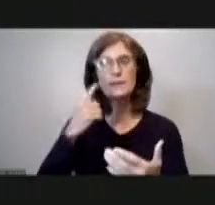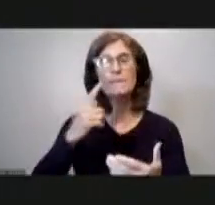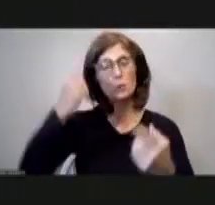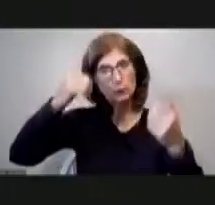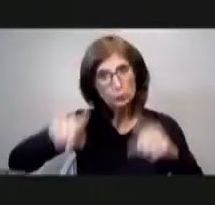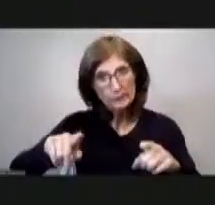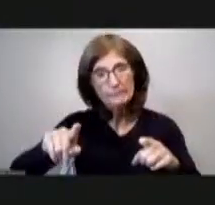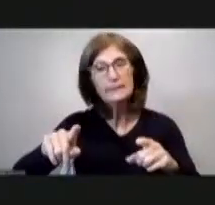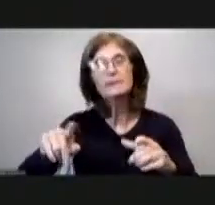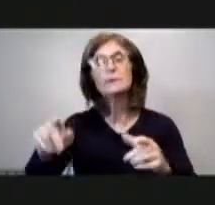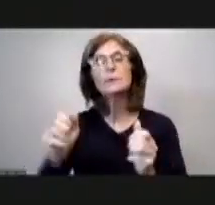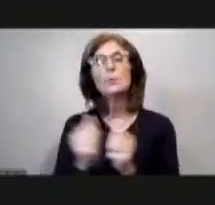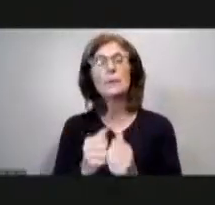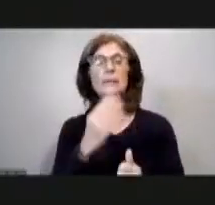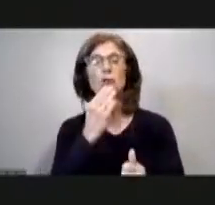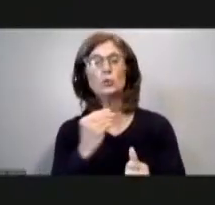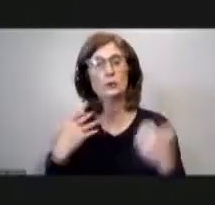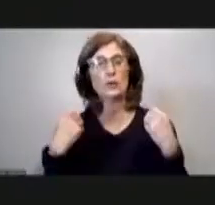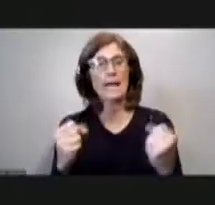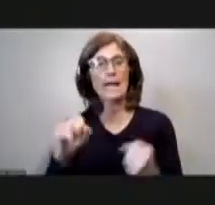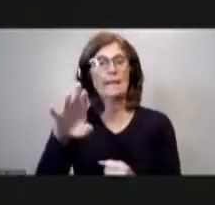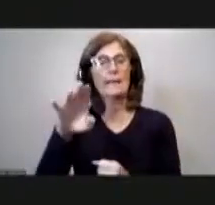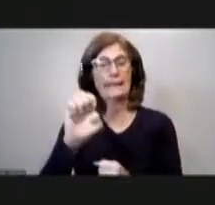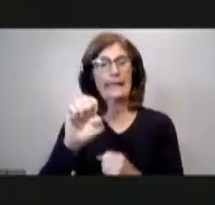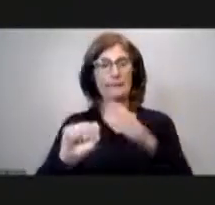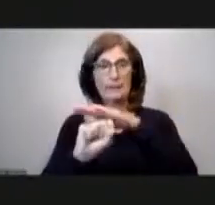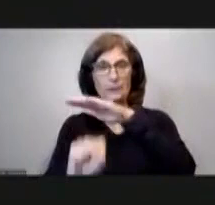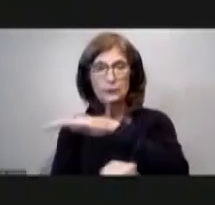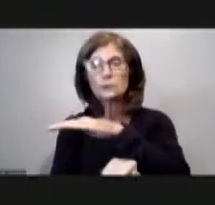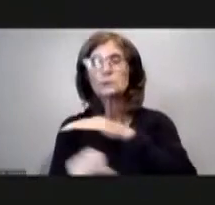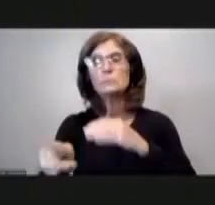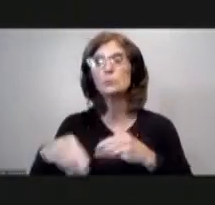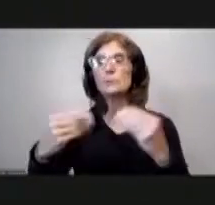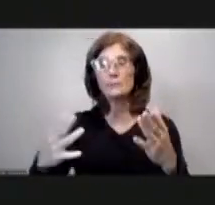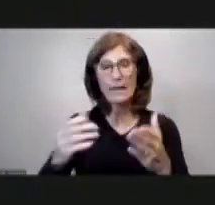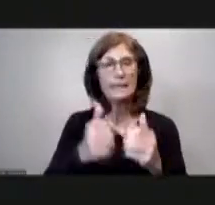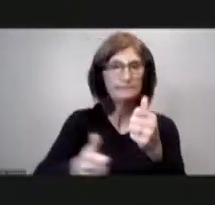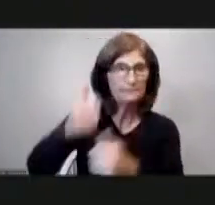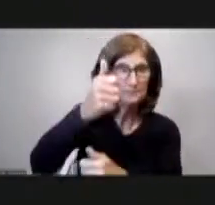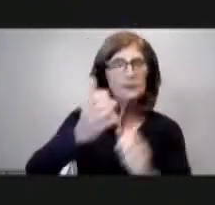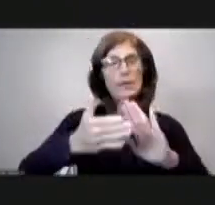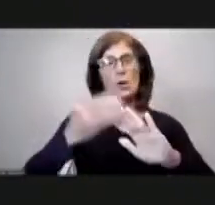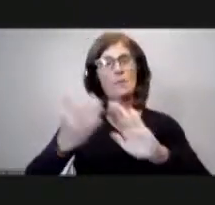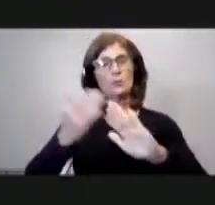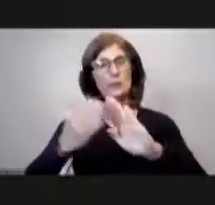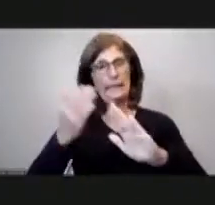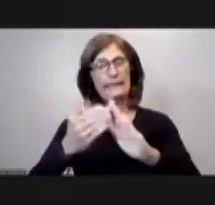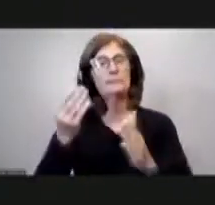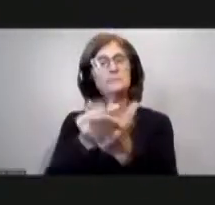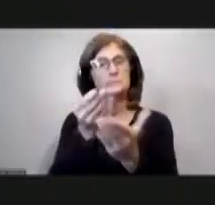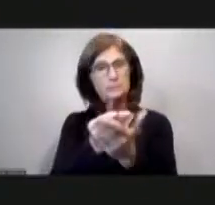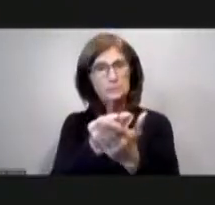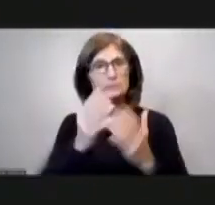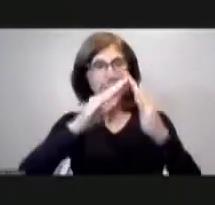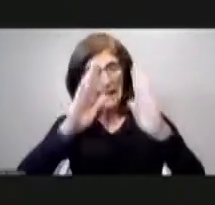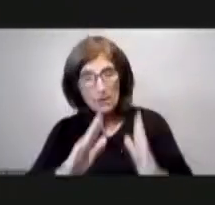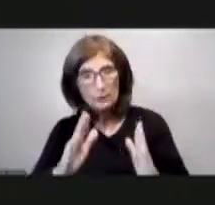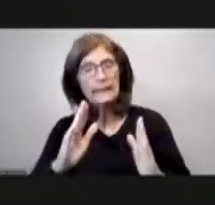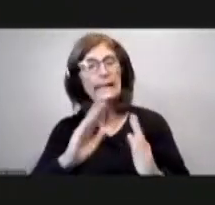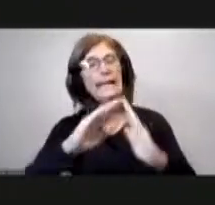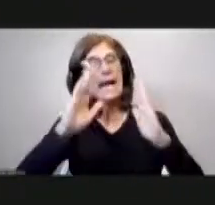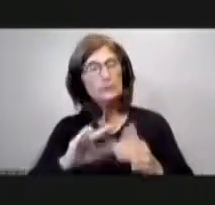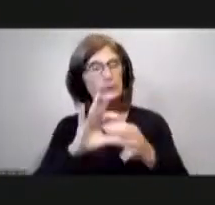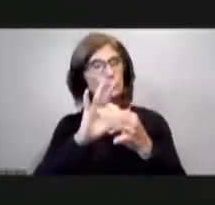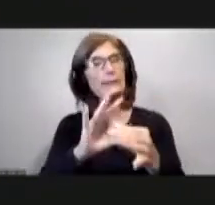or agreements with the jewish healthcare foundation to provide administration and operating expenses housing housing housing related